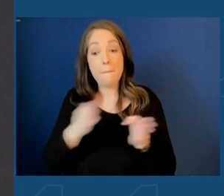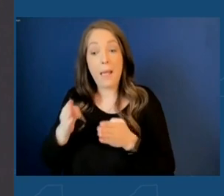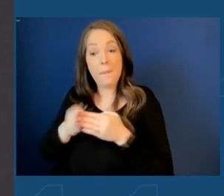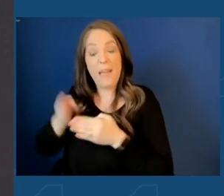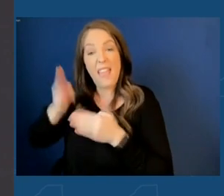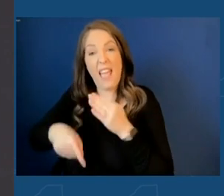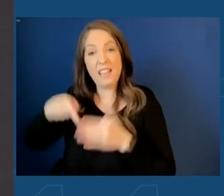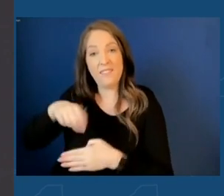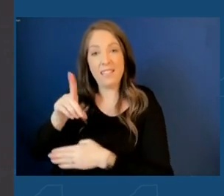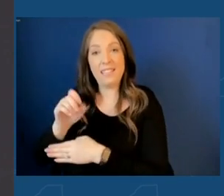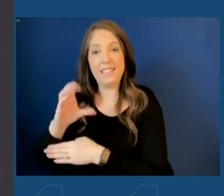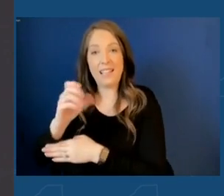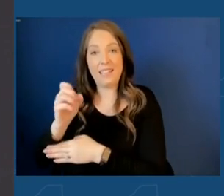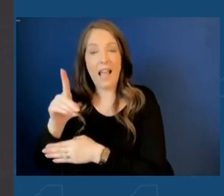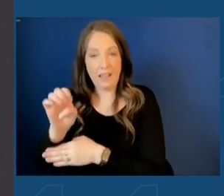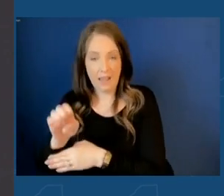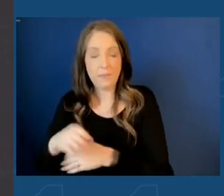decade.